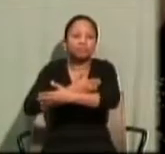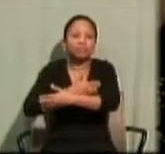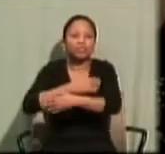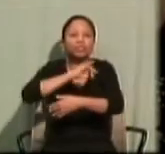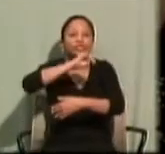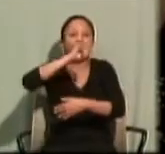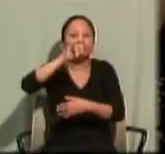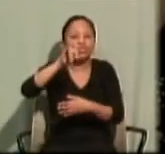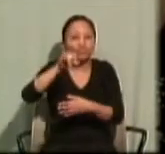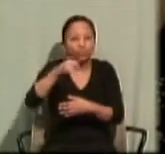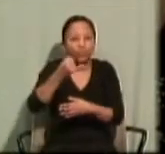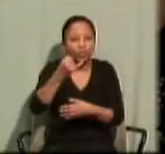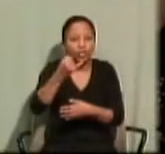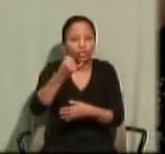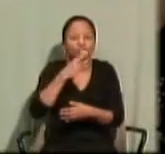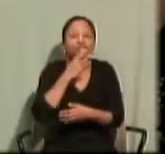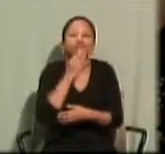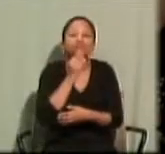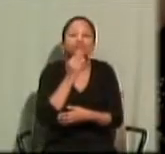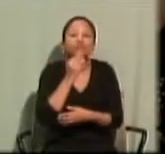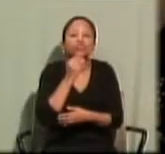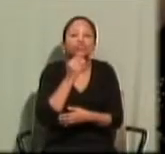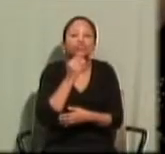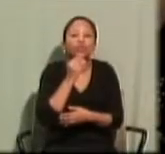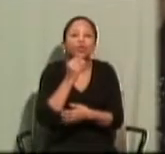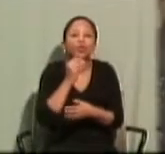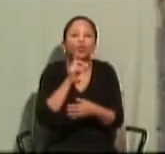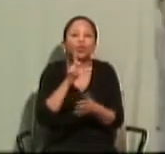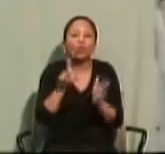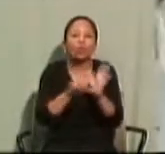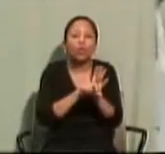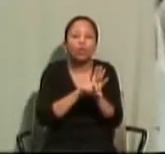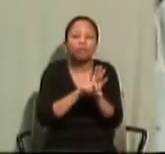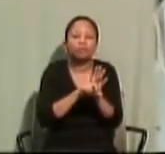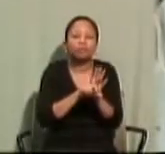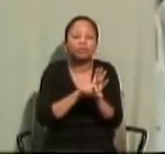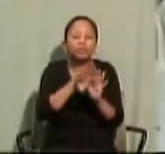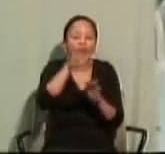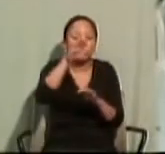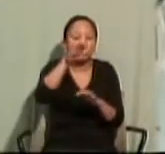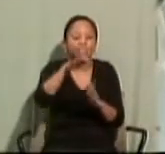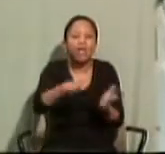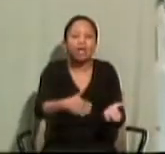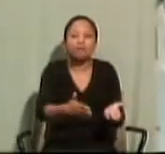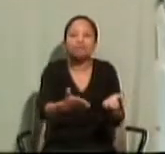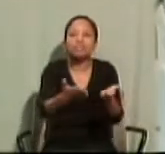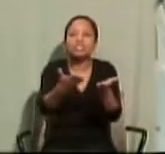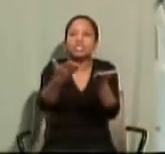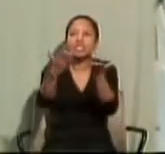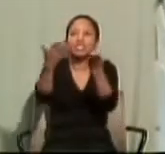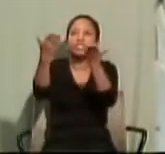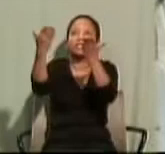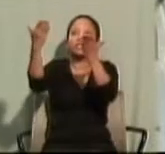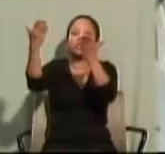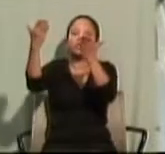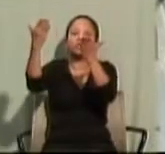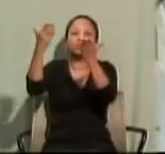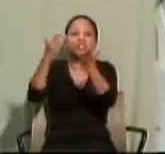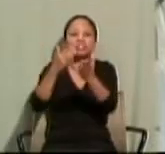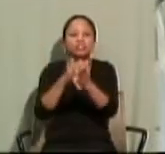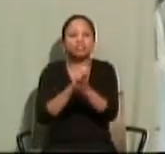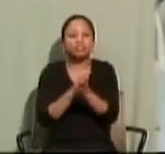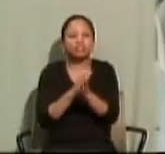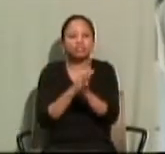was presented to God. But in a very real sense, the child